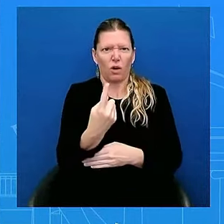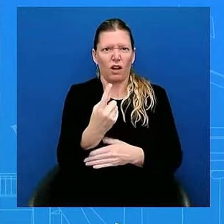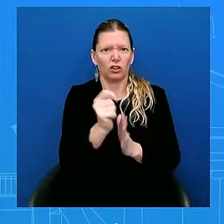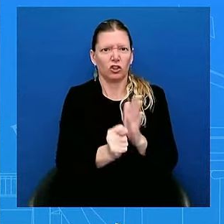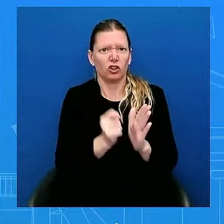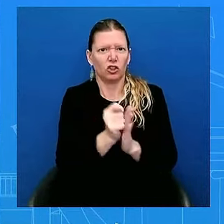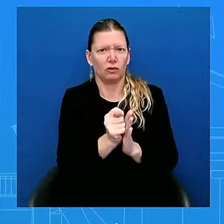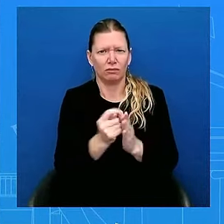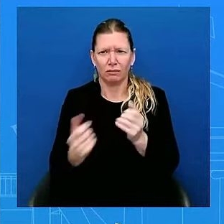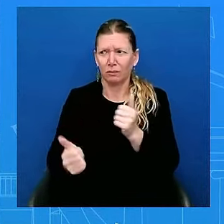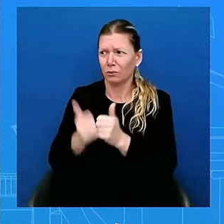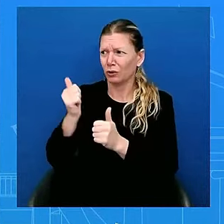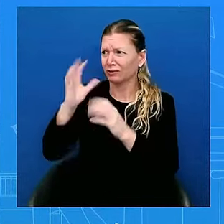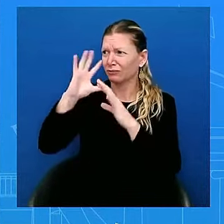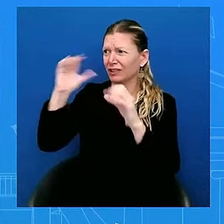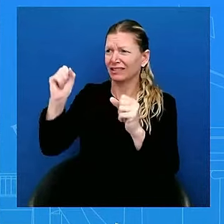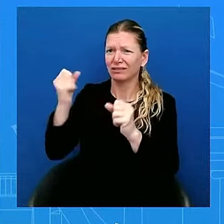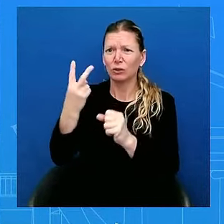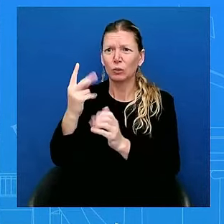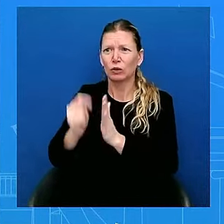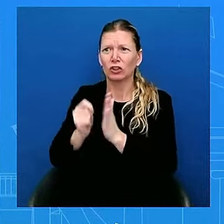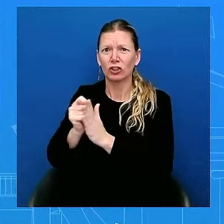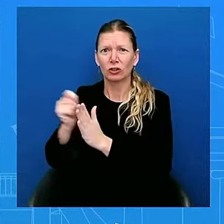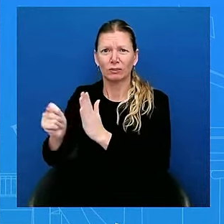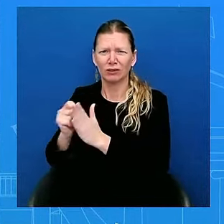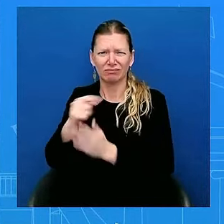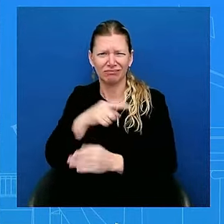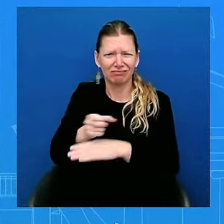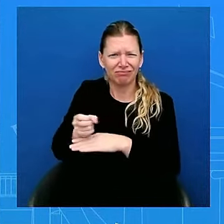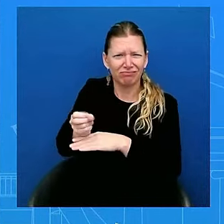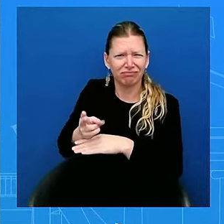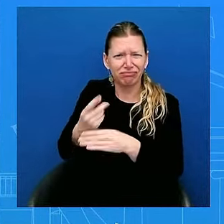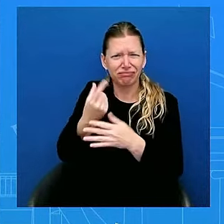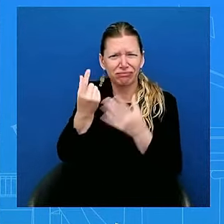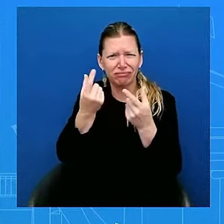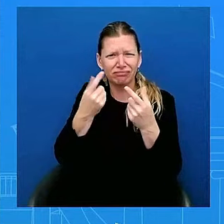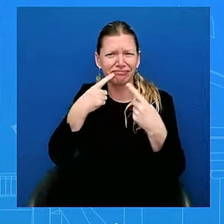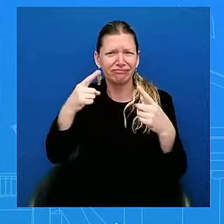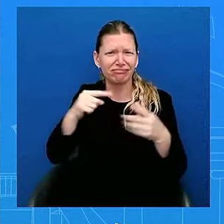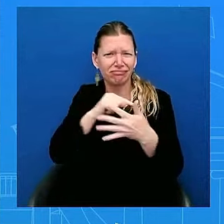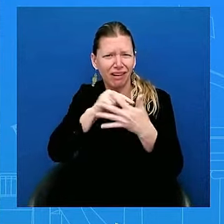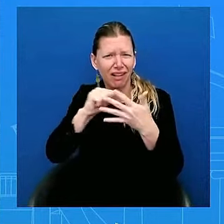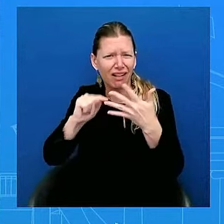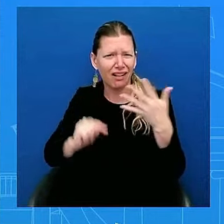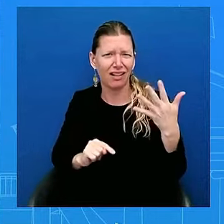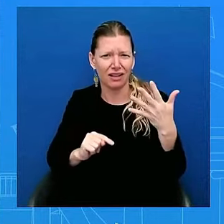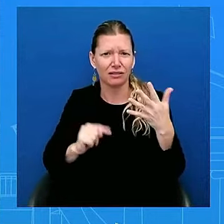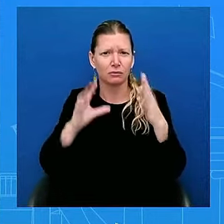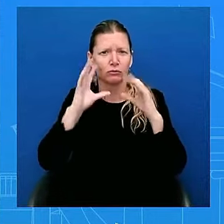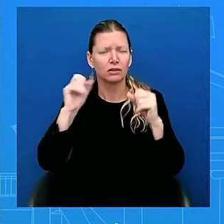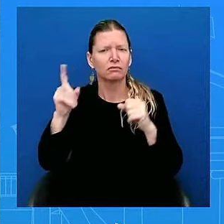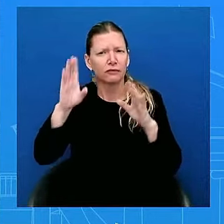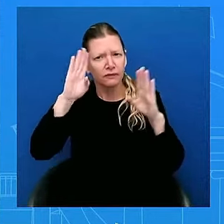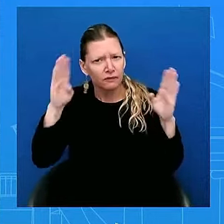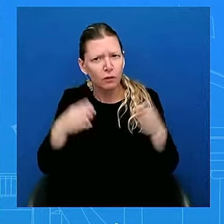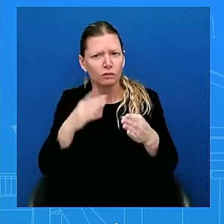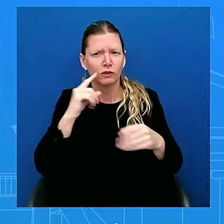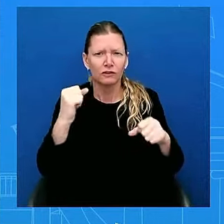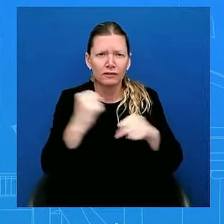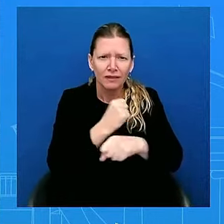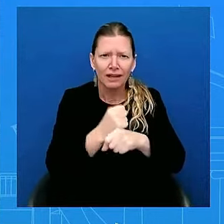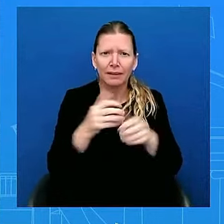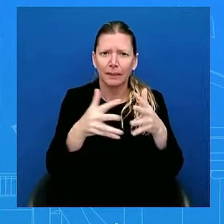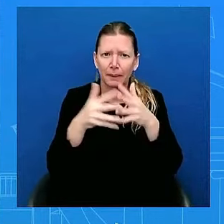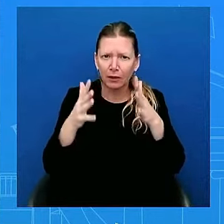for the American people and building on the historic progress his administration has made. He's focused on growing